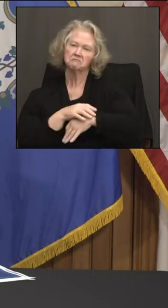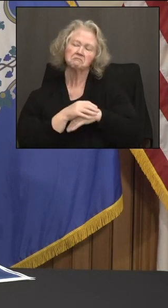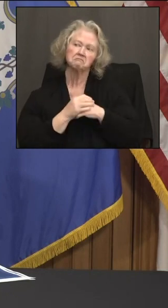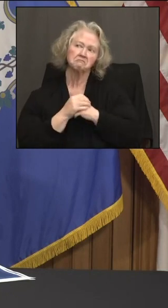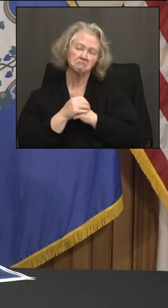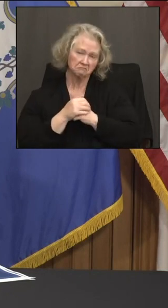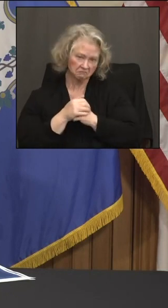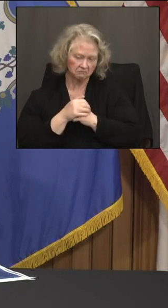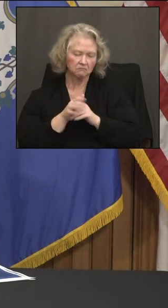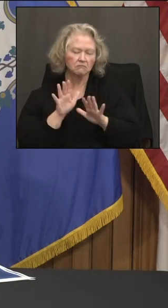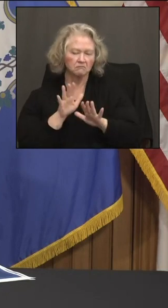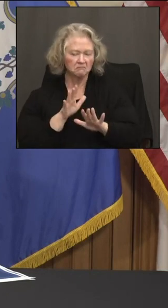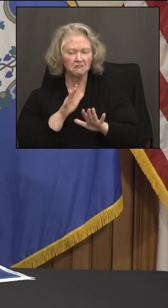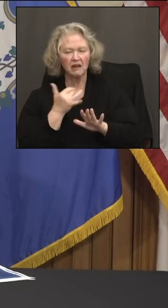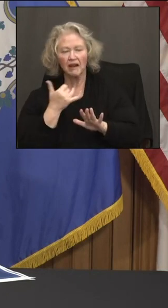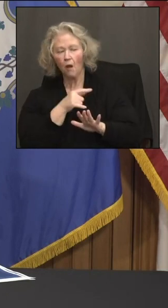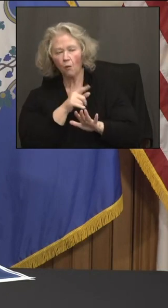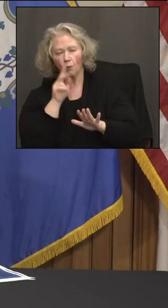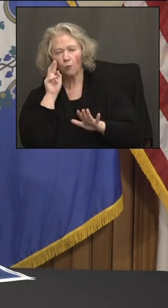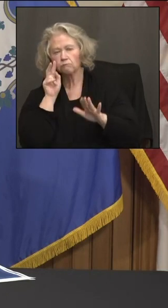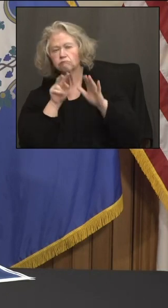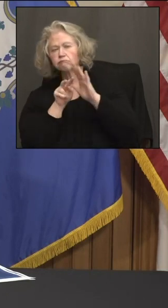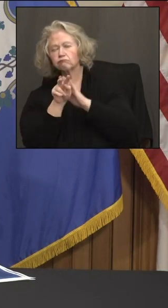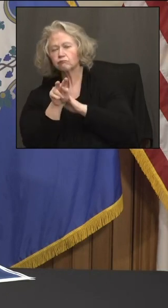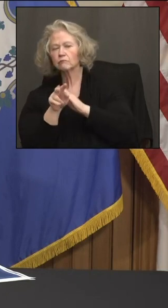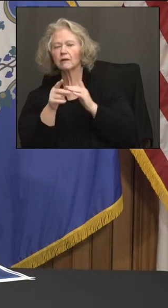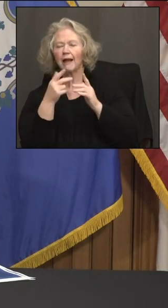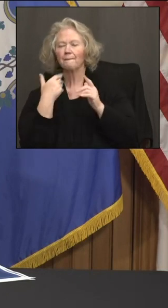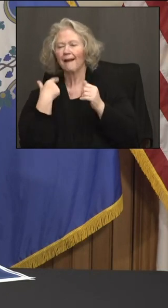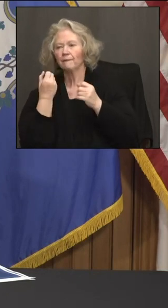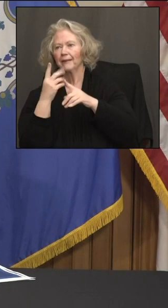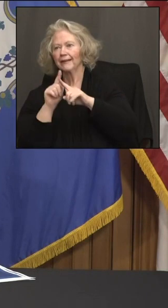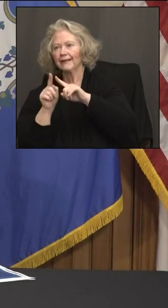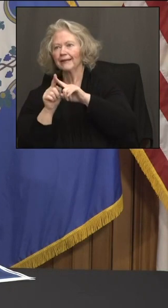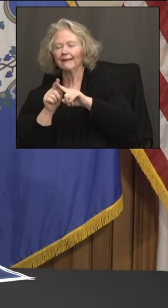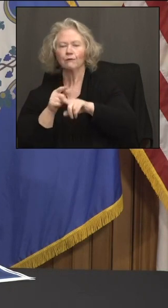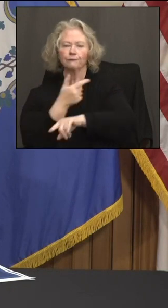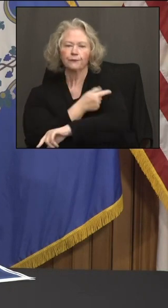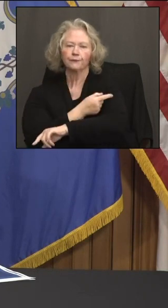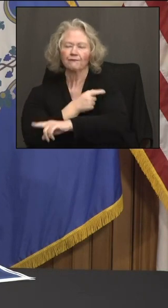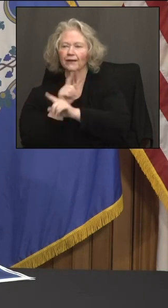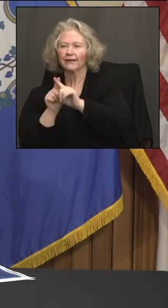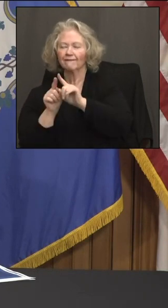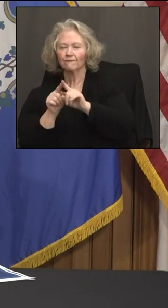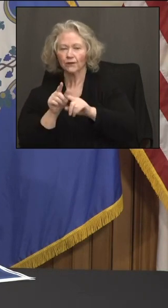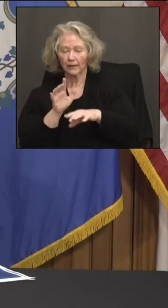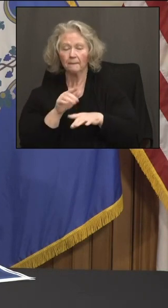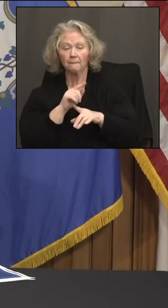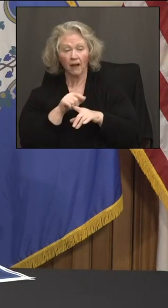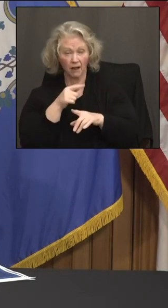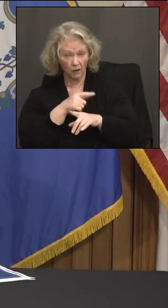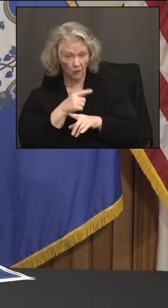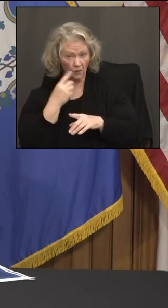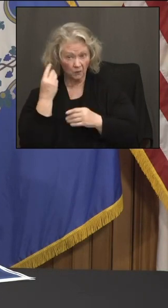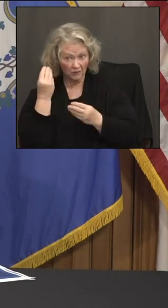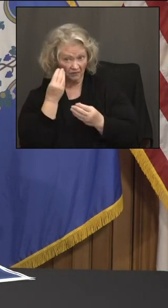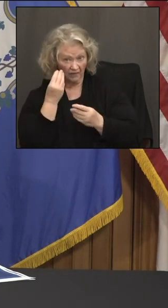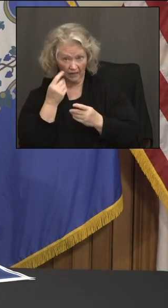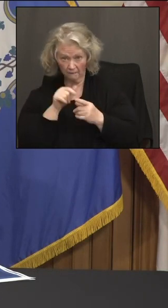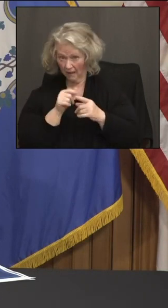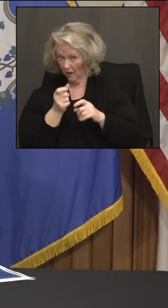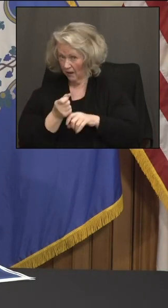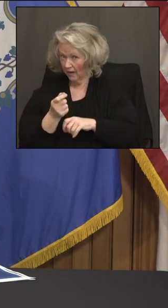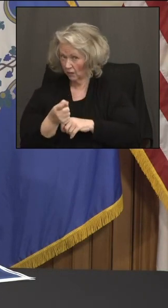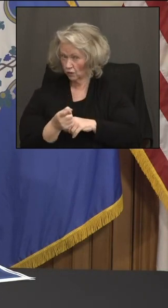and obviously there's vaccinations that are required for many other things. Have you already begun talks about next year? Should that come to fruition? And